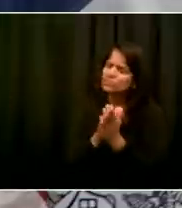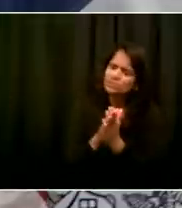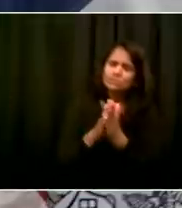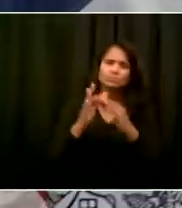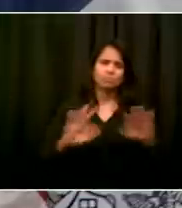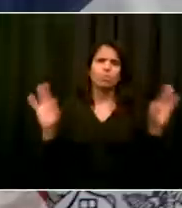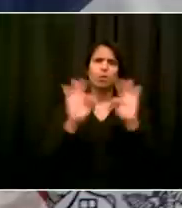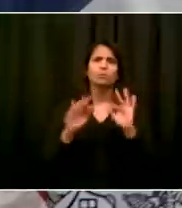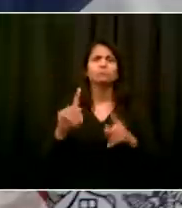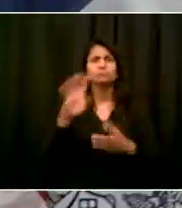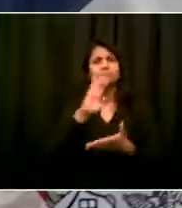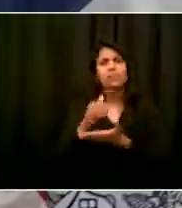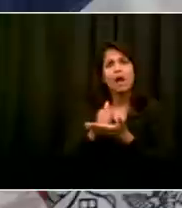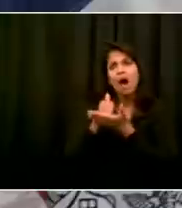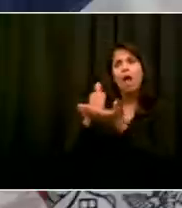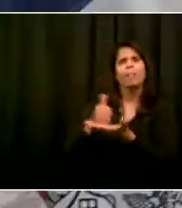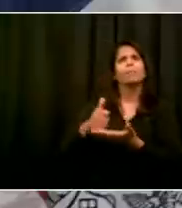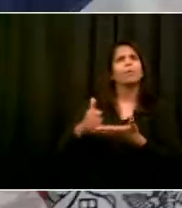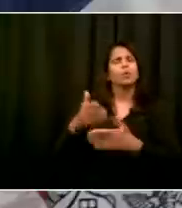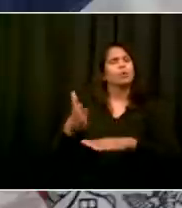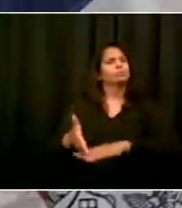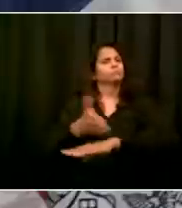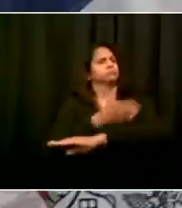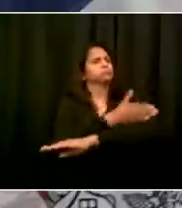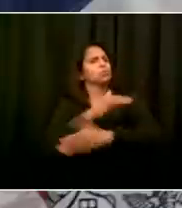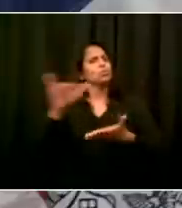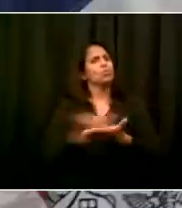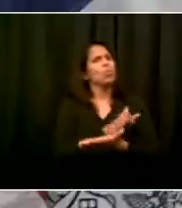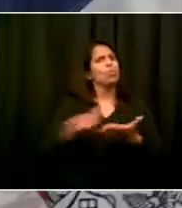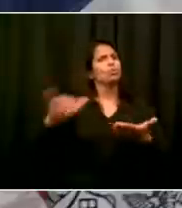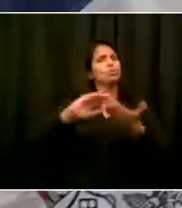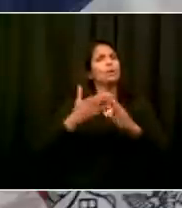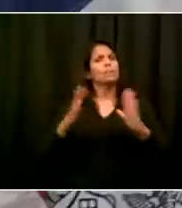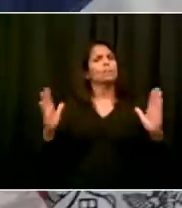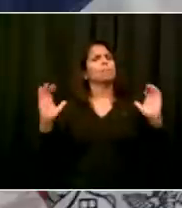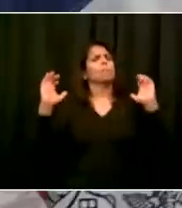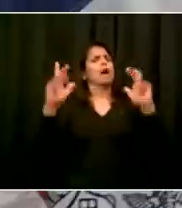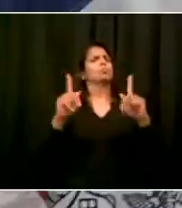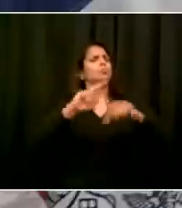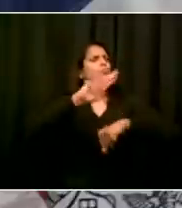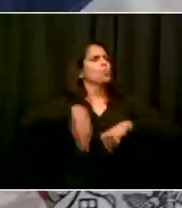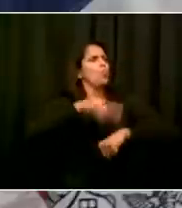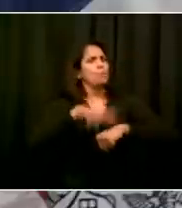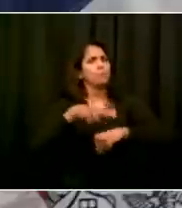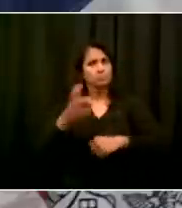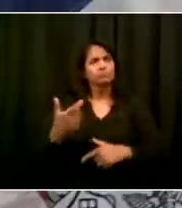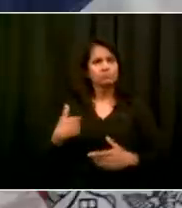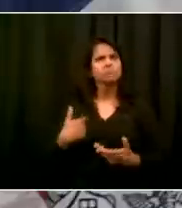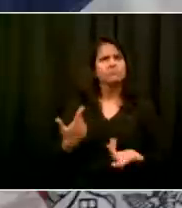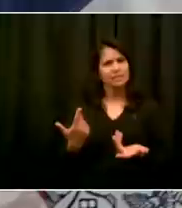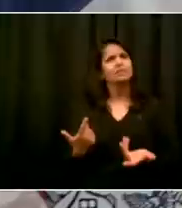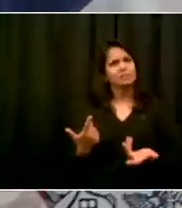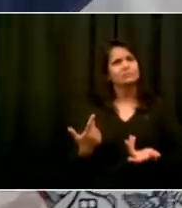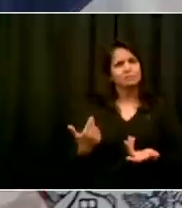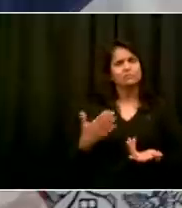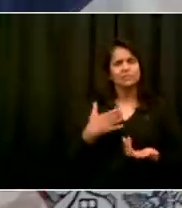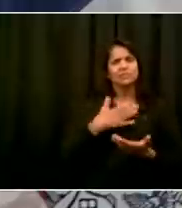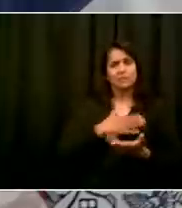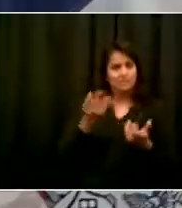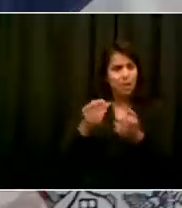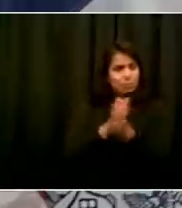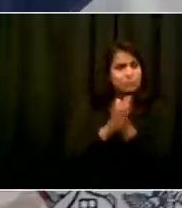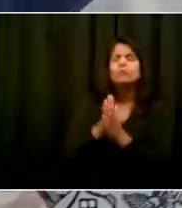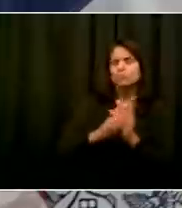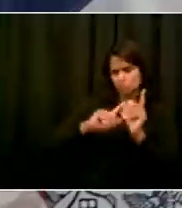York City by going out and getting tested today and taking that brief amount of time to make a big difference. Now, a lot happening in the city today. And